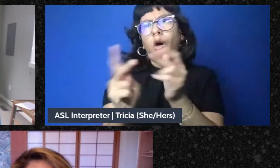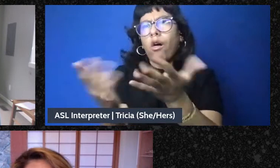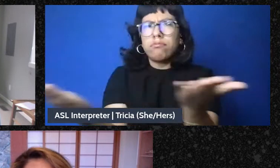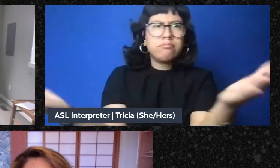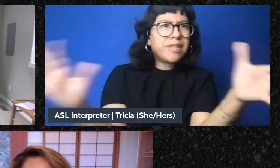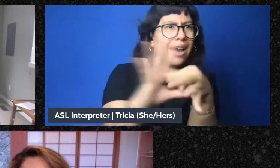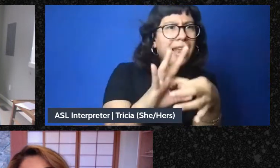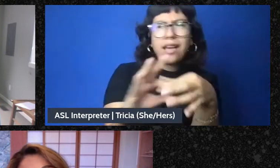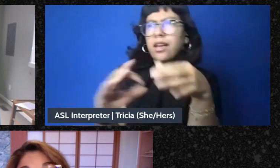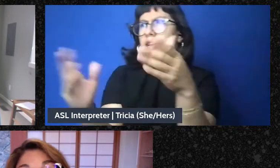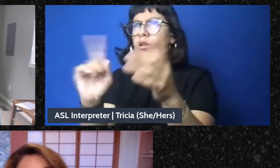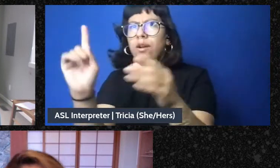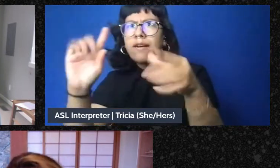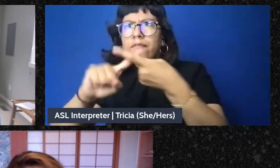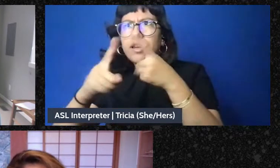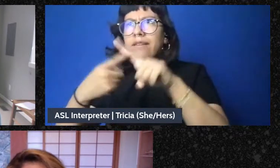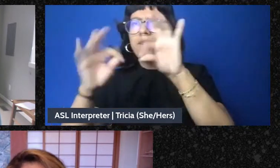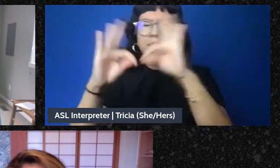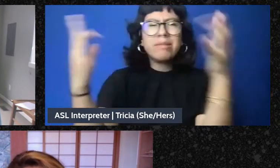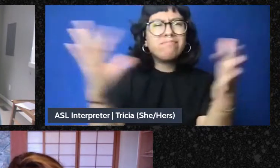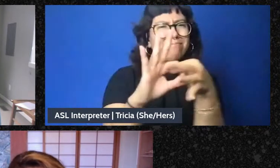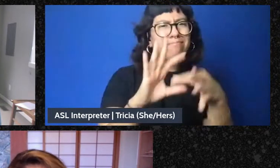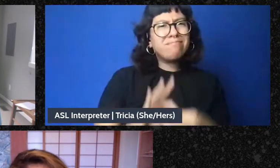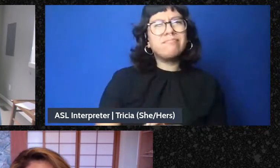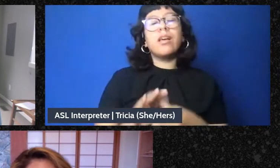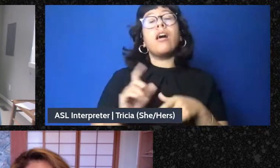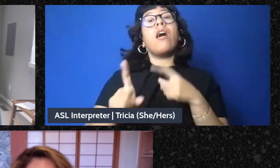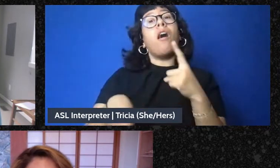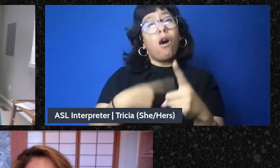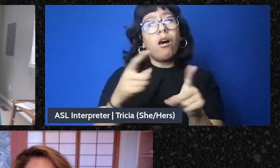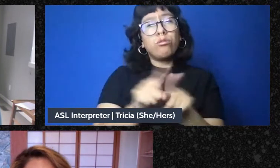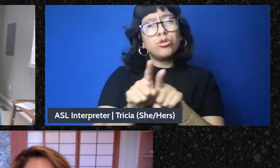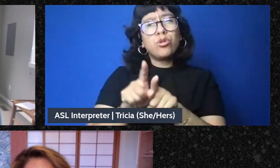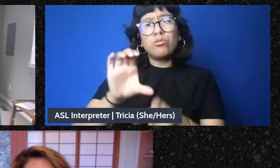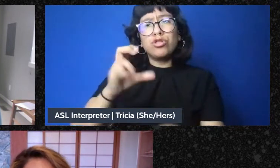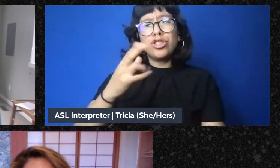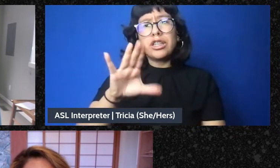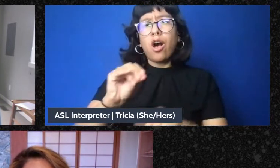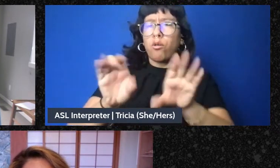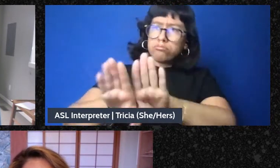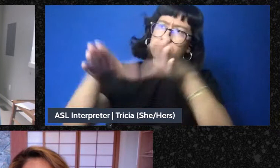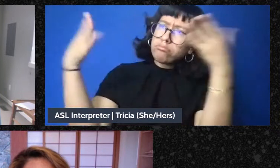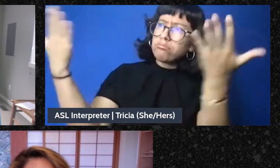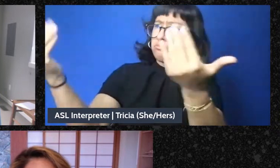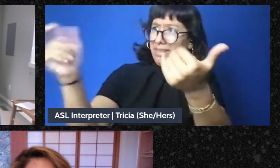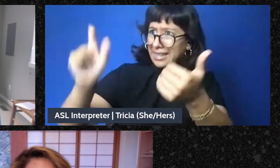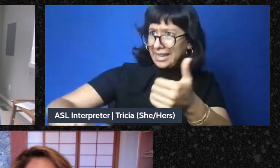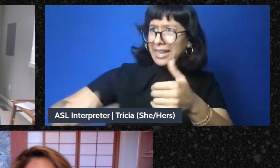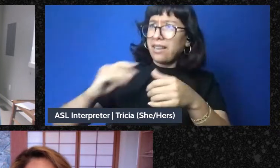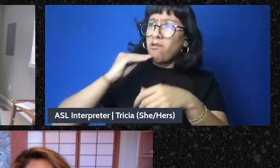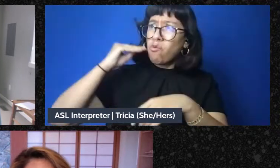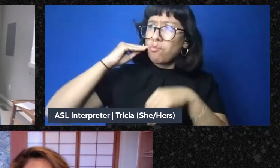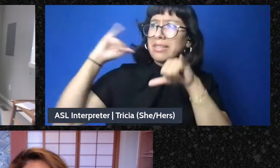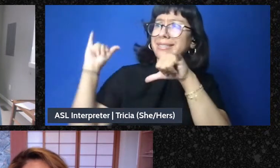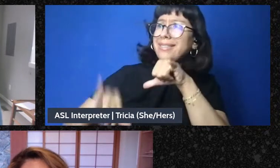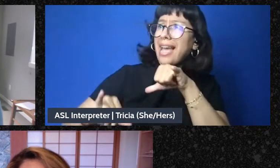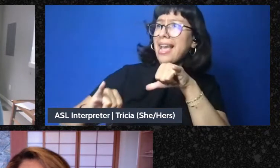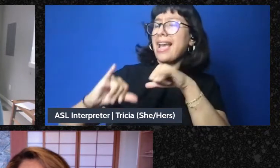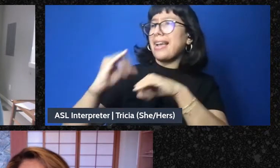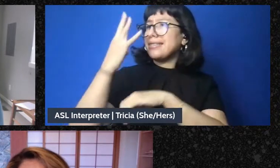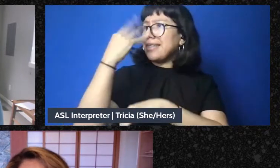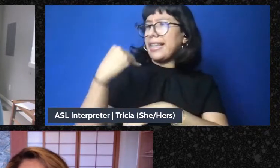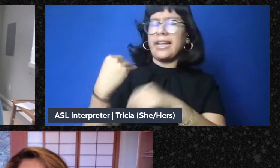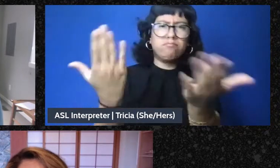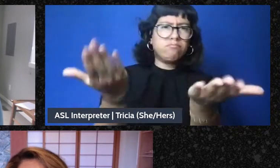friends and family members. But they also opened up their homes to people who needed a, you know, a place to sleep.